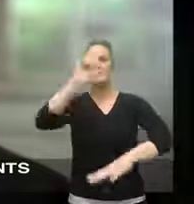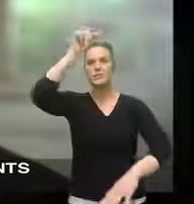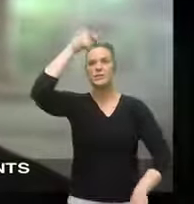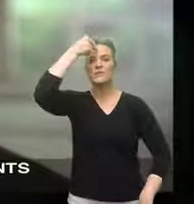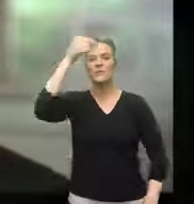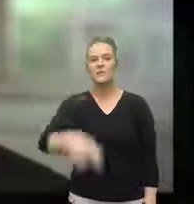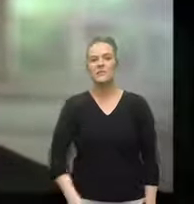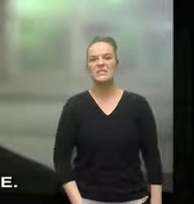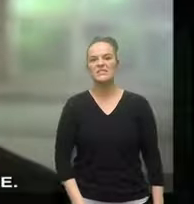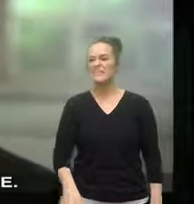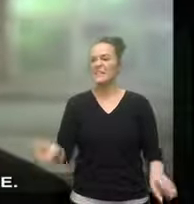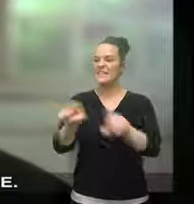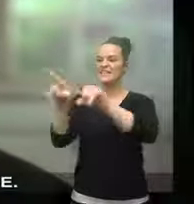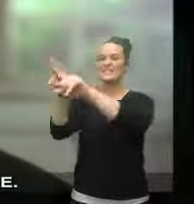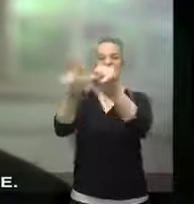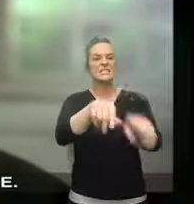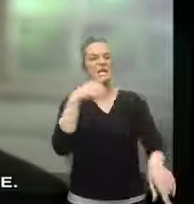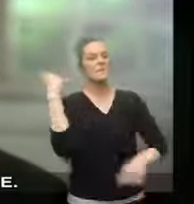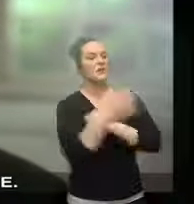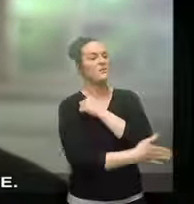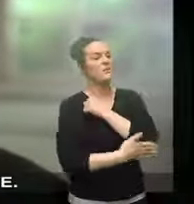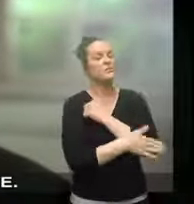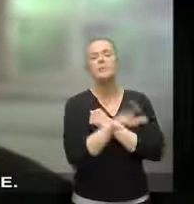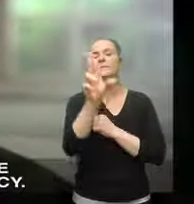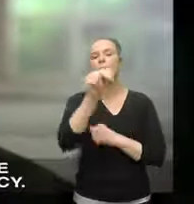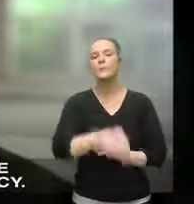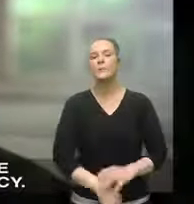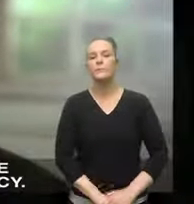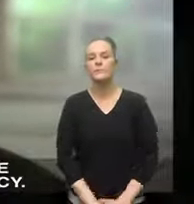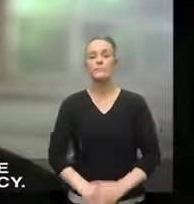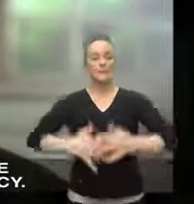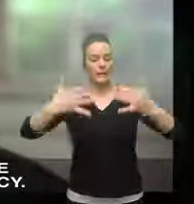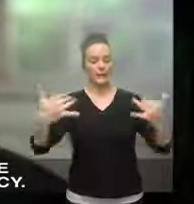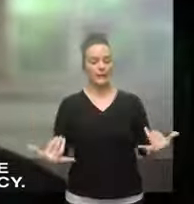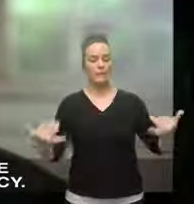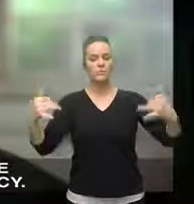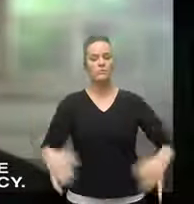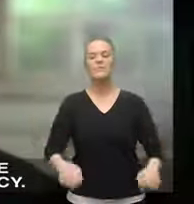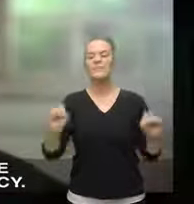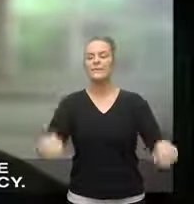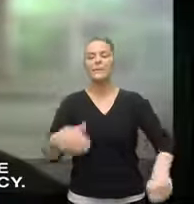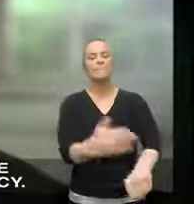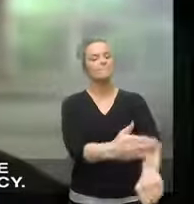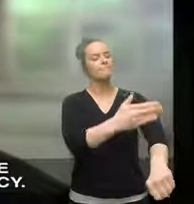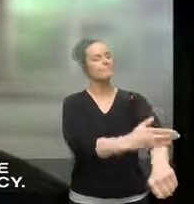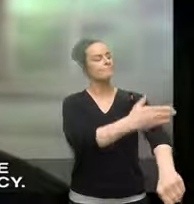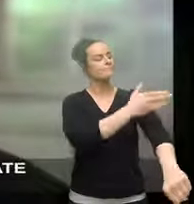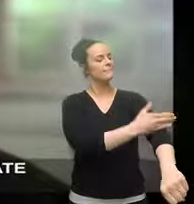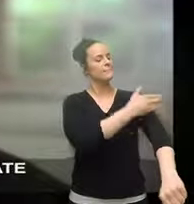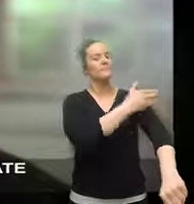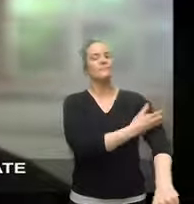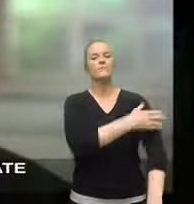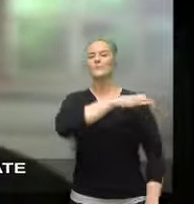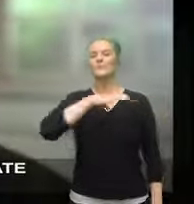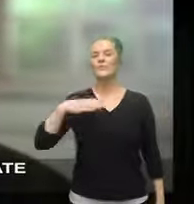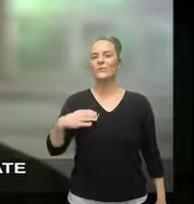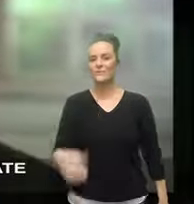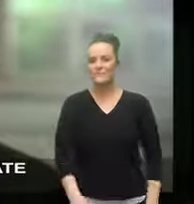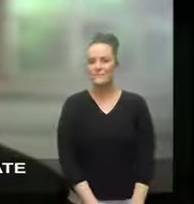which have no model on the face of this globe and now we can improve on this great confederacy